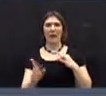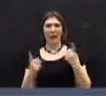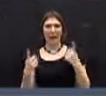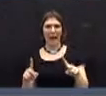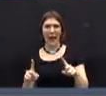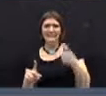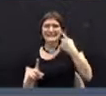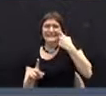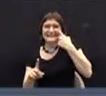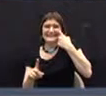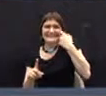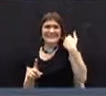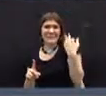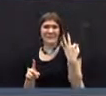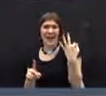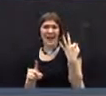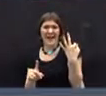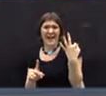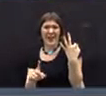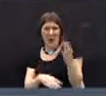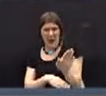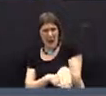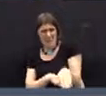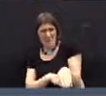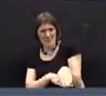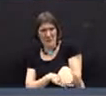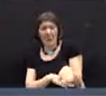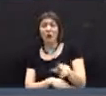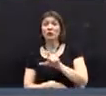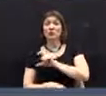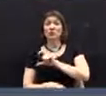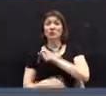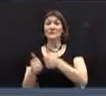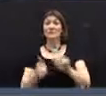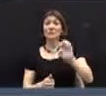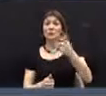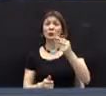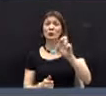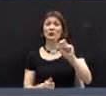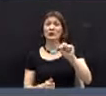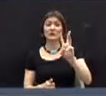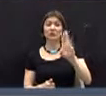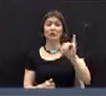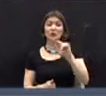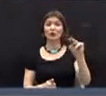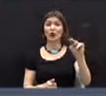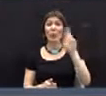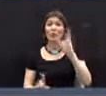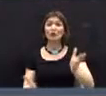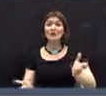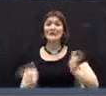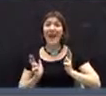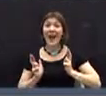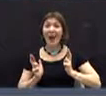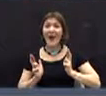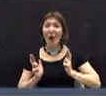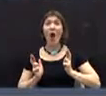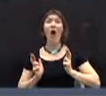very late on Friday that Police Chief Eugene Wren is retiring